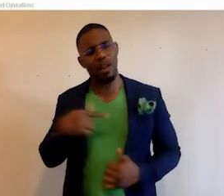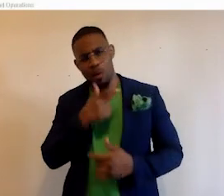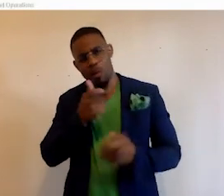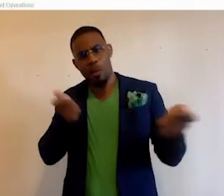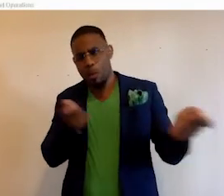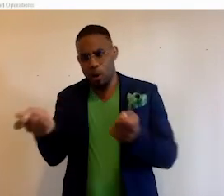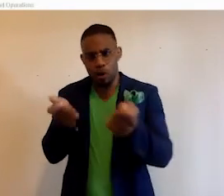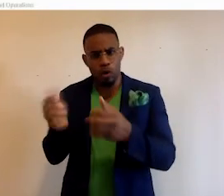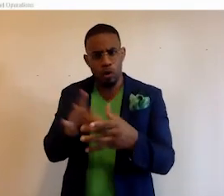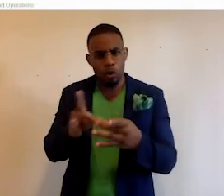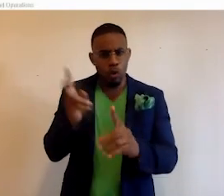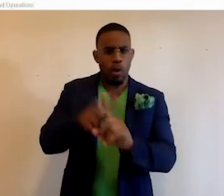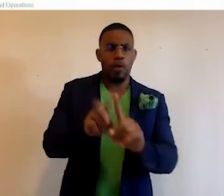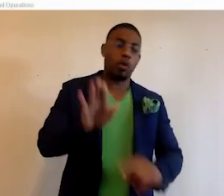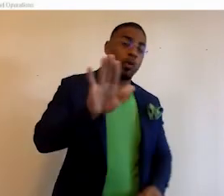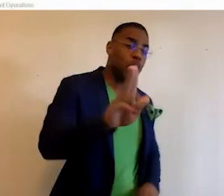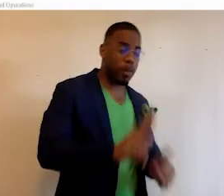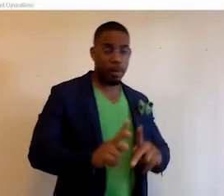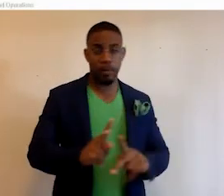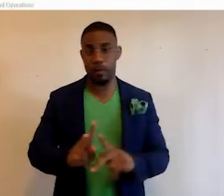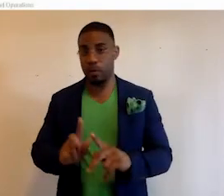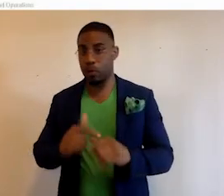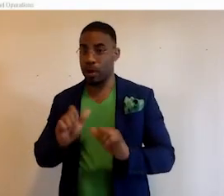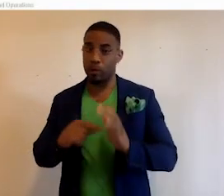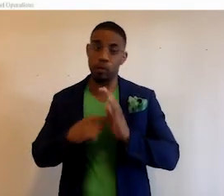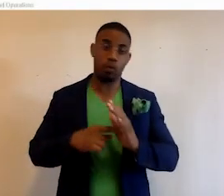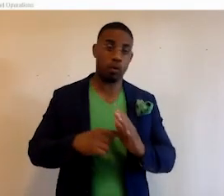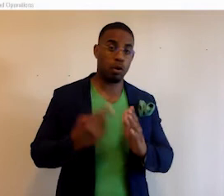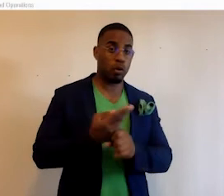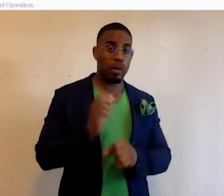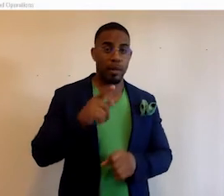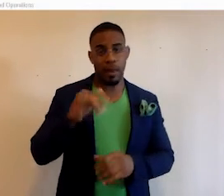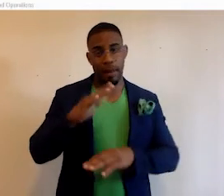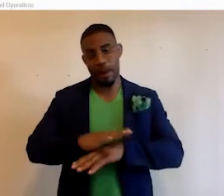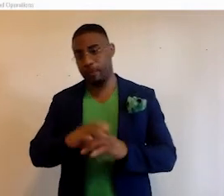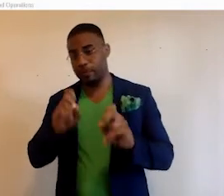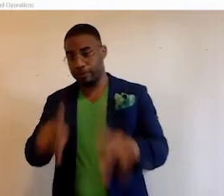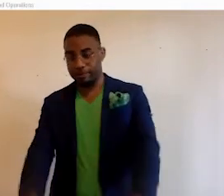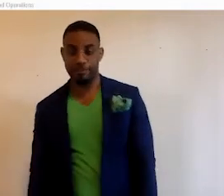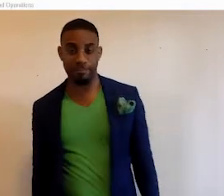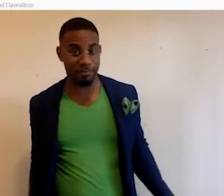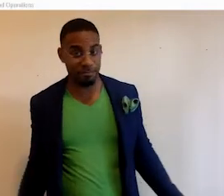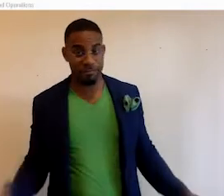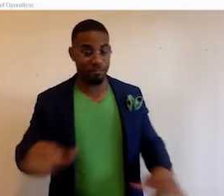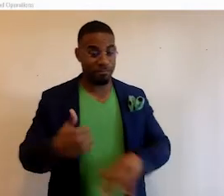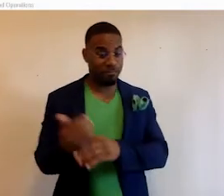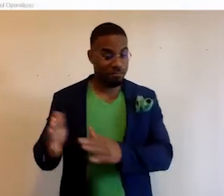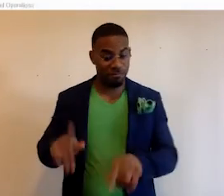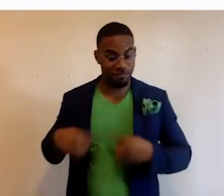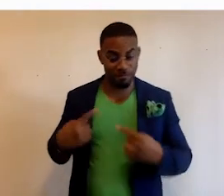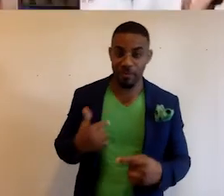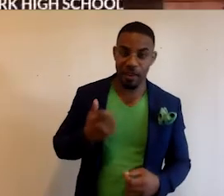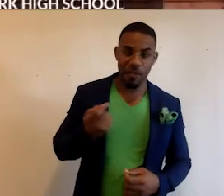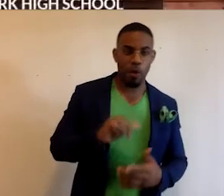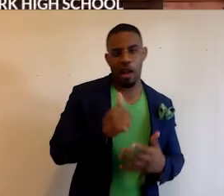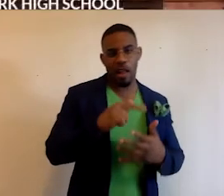pulling the news that's relevant to your people and you're able to showcase that using the API platforms that we've put together so far. I